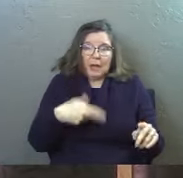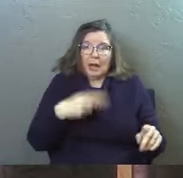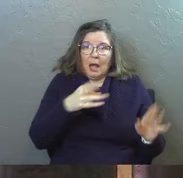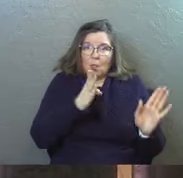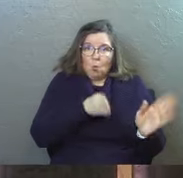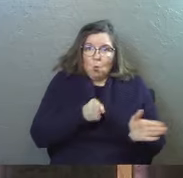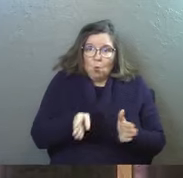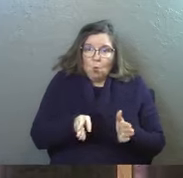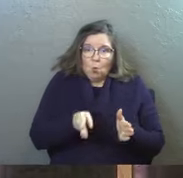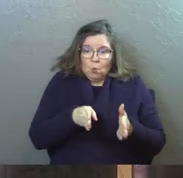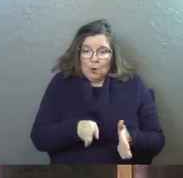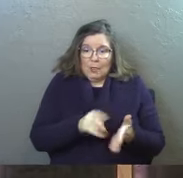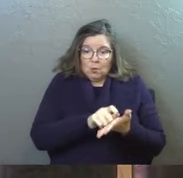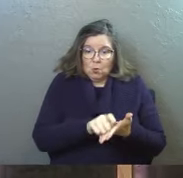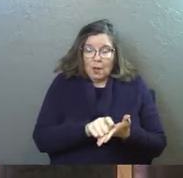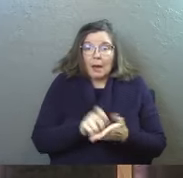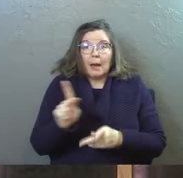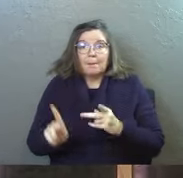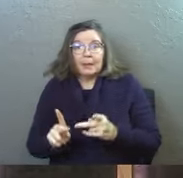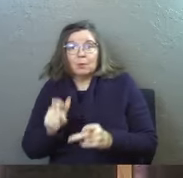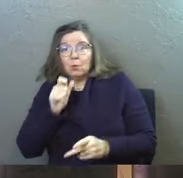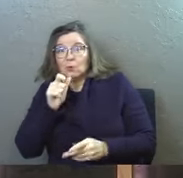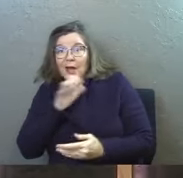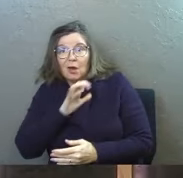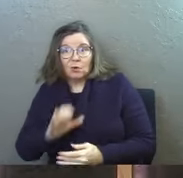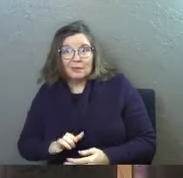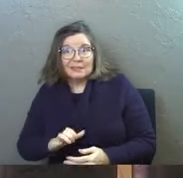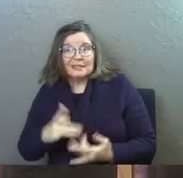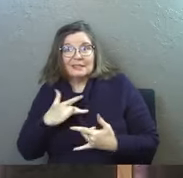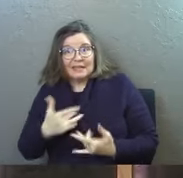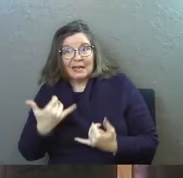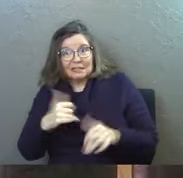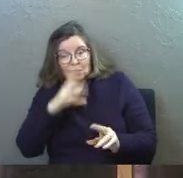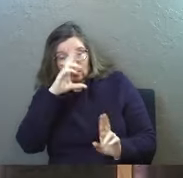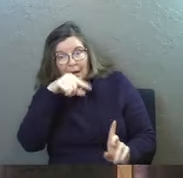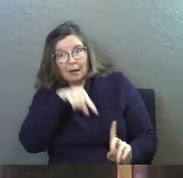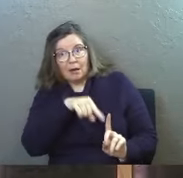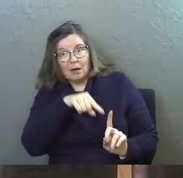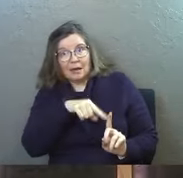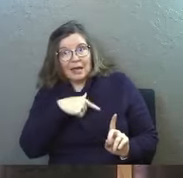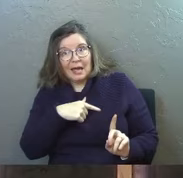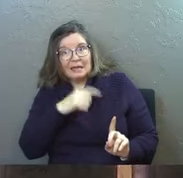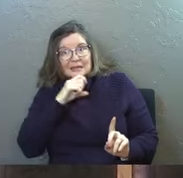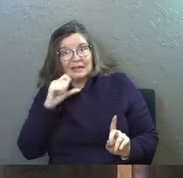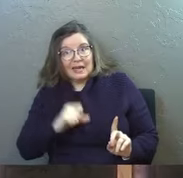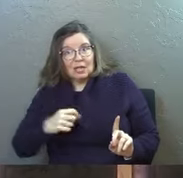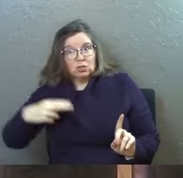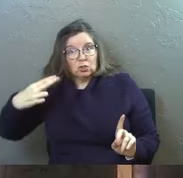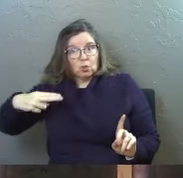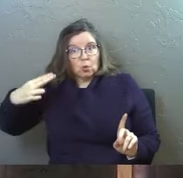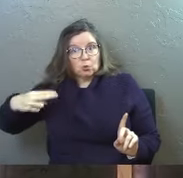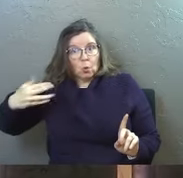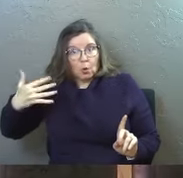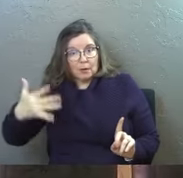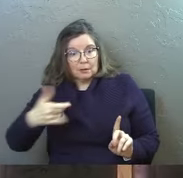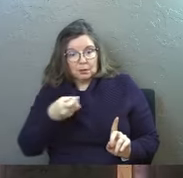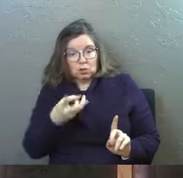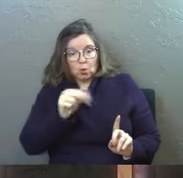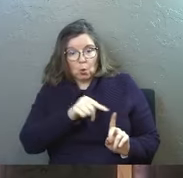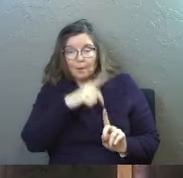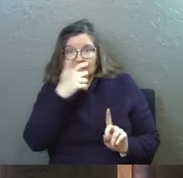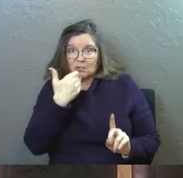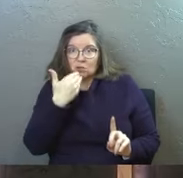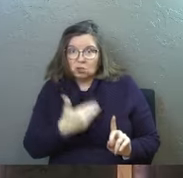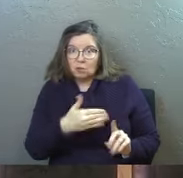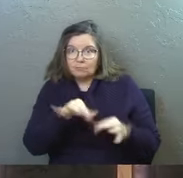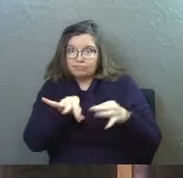who are not Christian tend to respect Dr. Luke as an ancient historian in his own right because he's